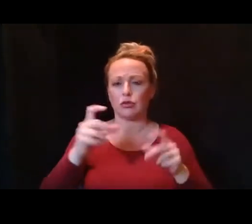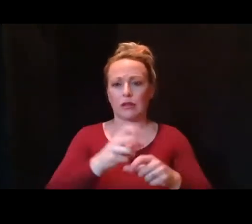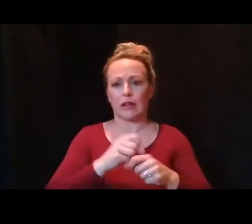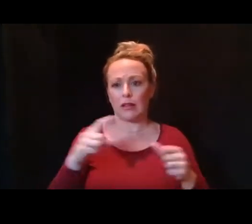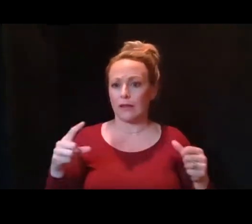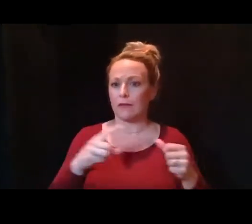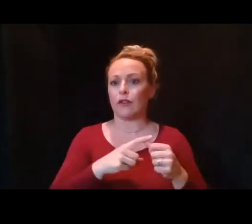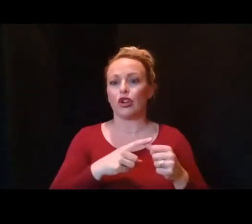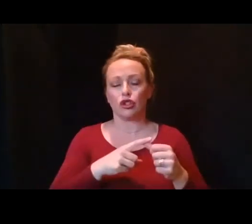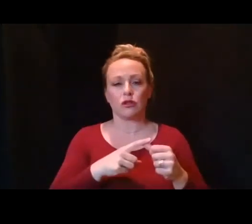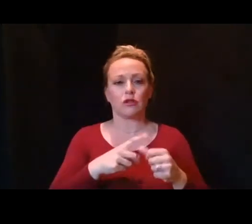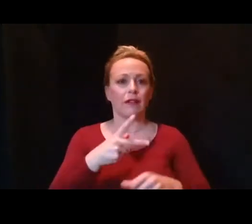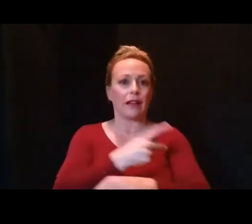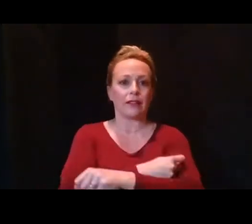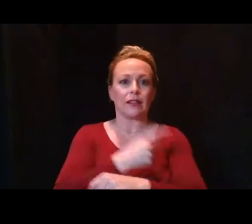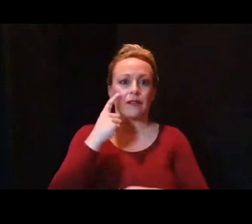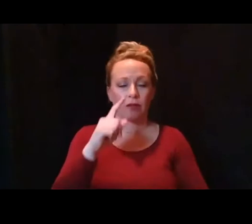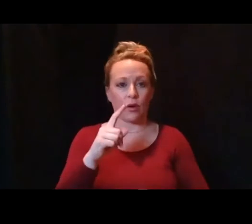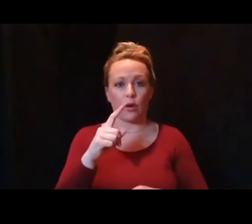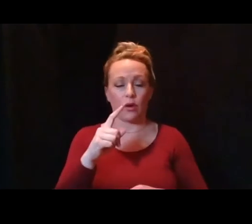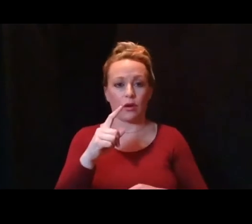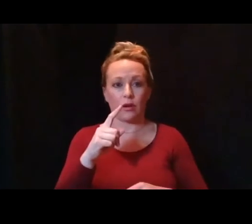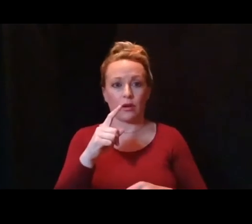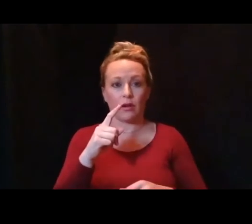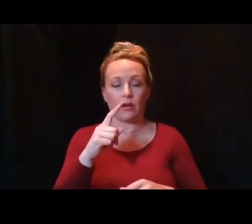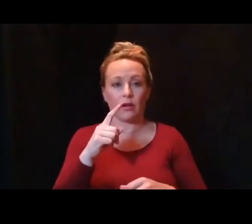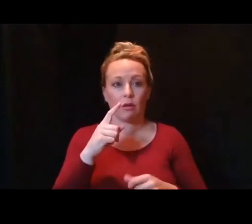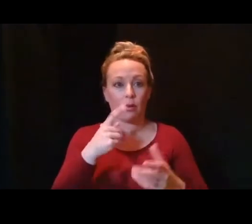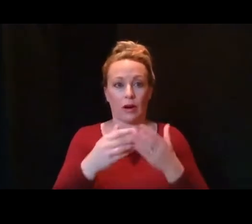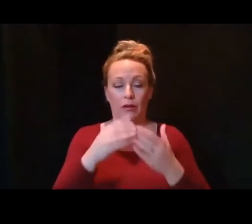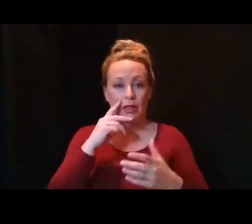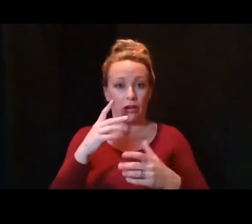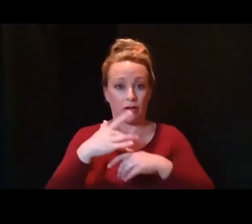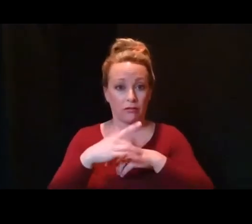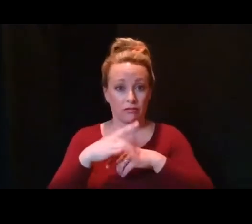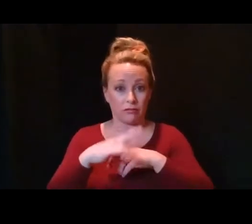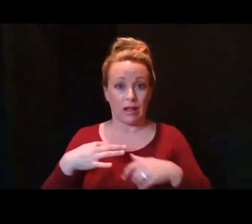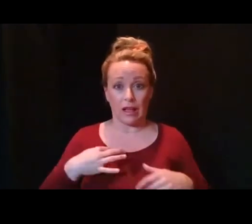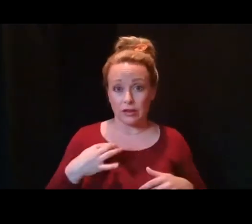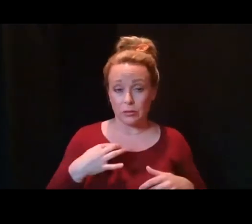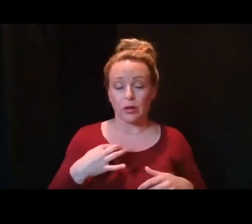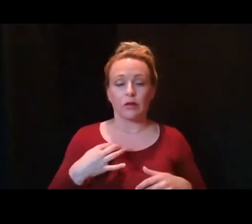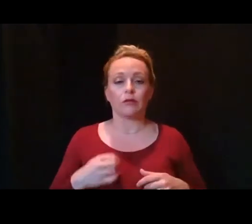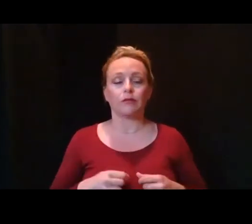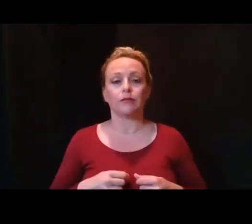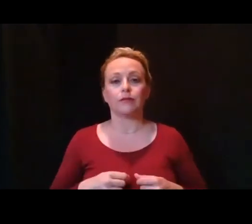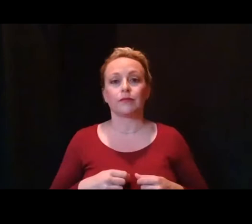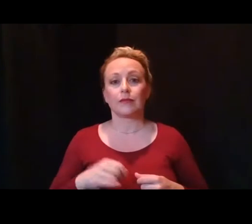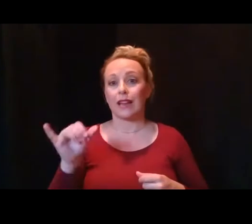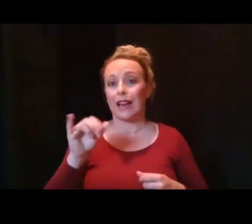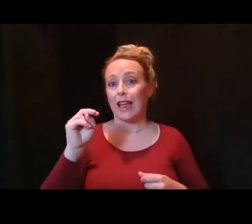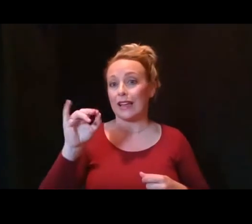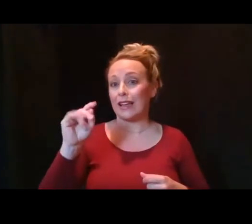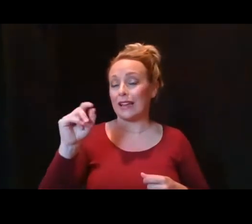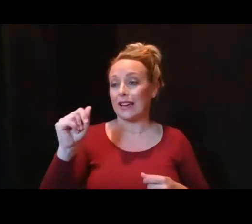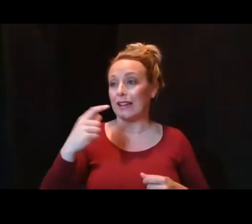for which they are eligible as soon as they can do so. As Nita said, social